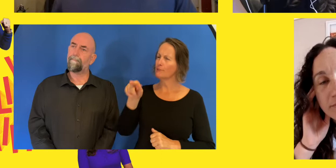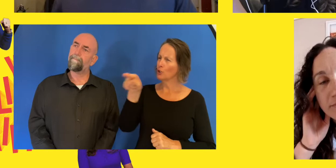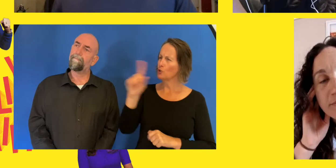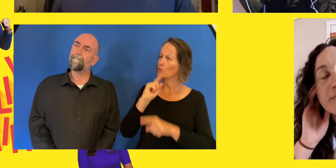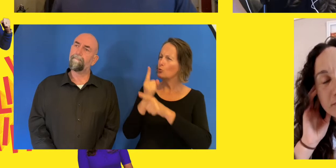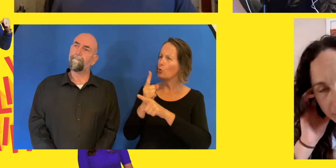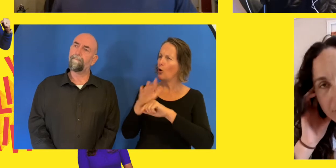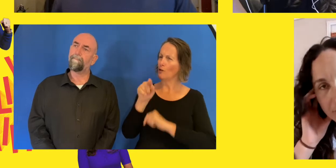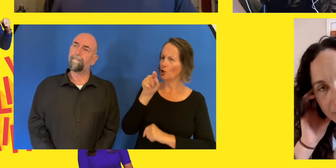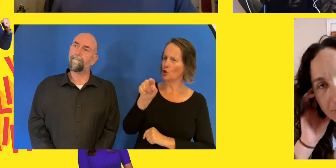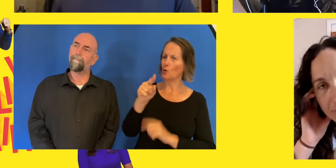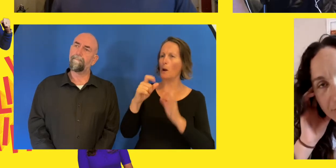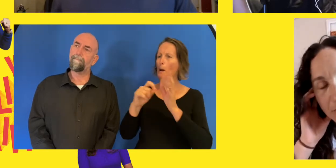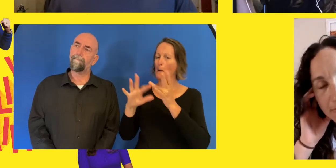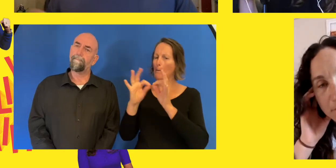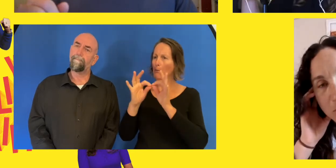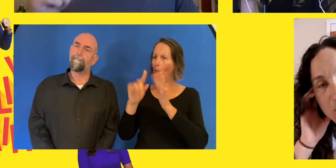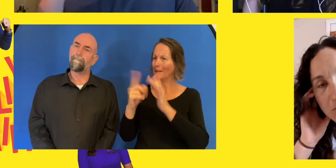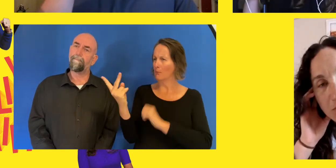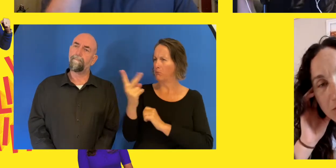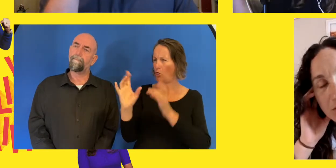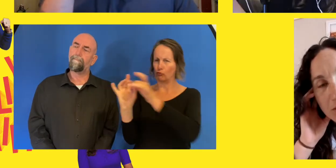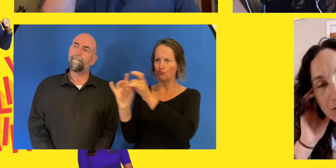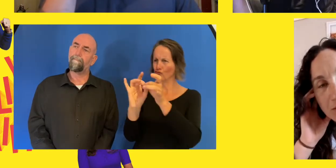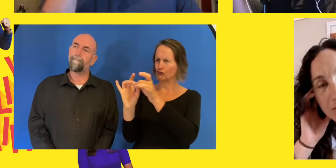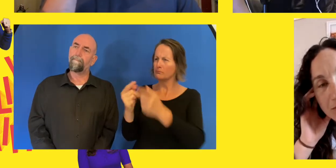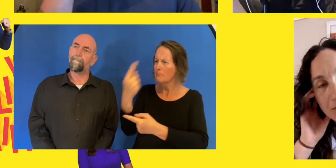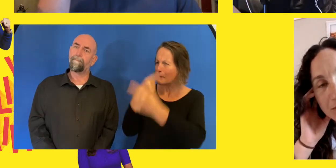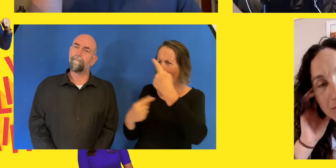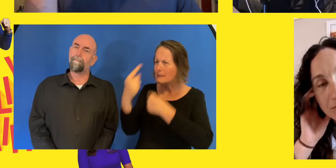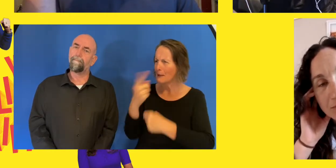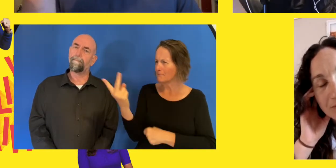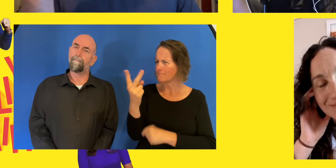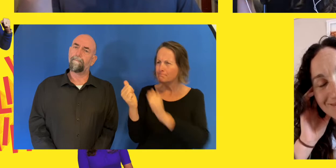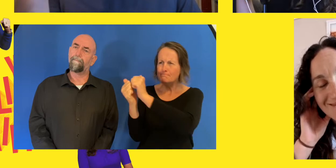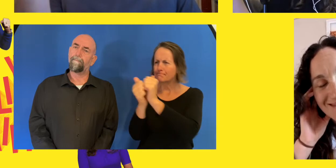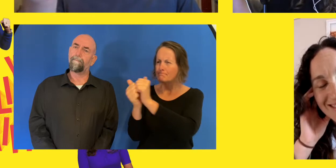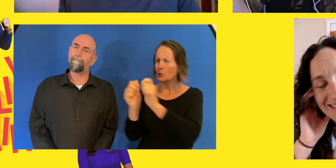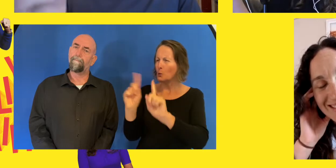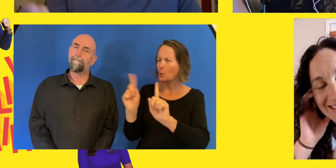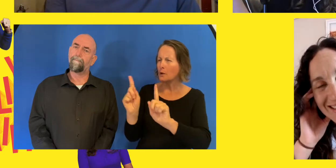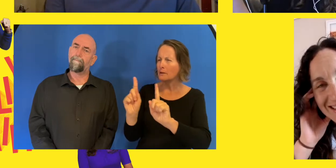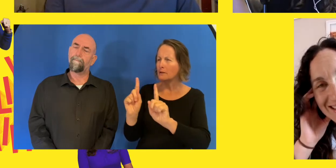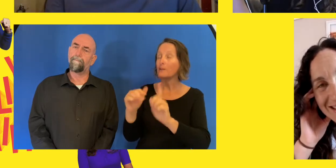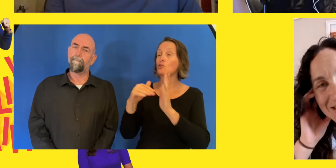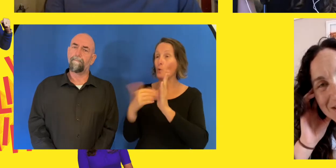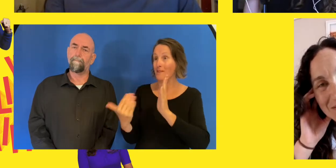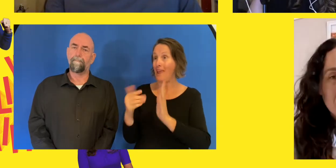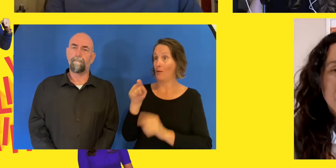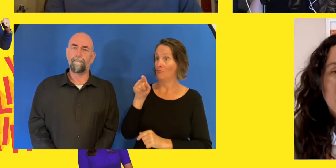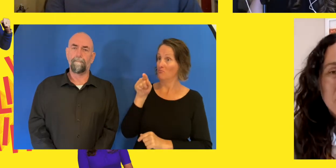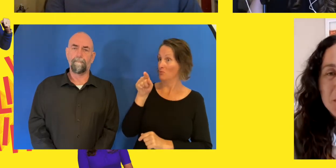and what it means to you now, having come, you know, having gone to so many games, coming to the end of your career and finishing with her?